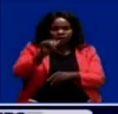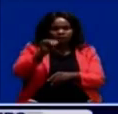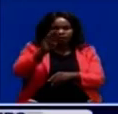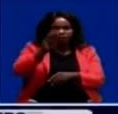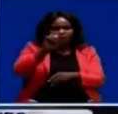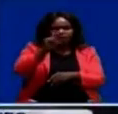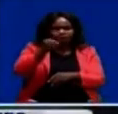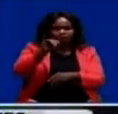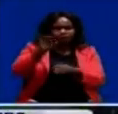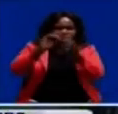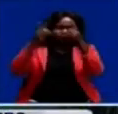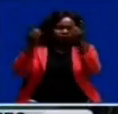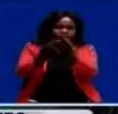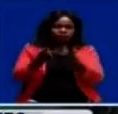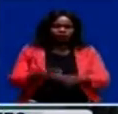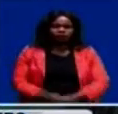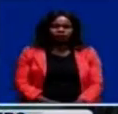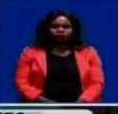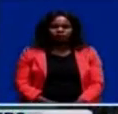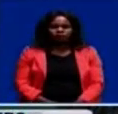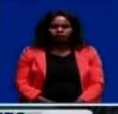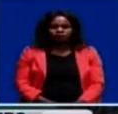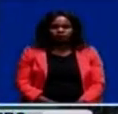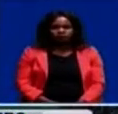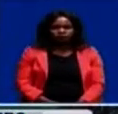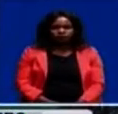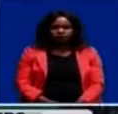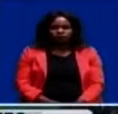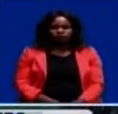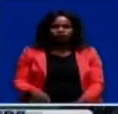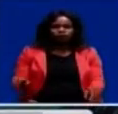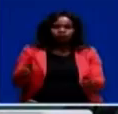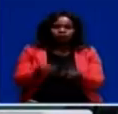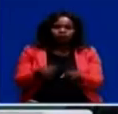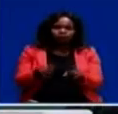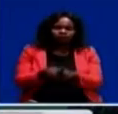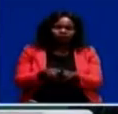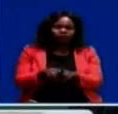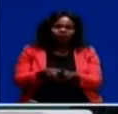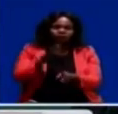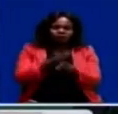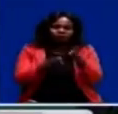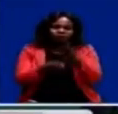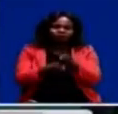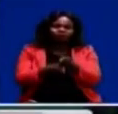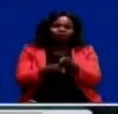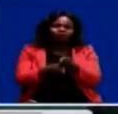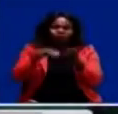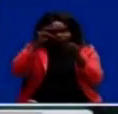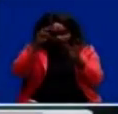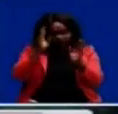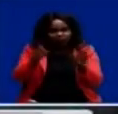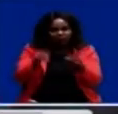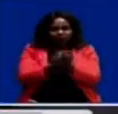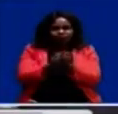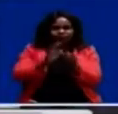They met on a tour of duty. Housing and Infrastructure Development Minister Ronald Chitotela and his gender counterpart, Elizabeth Peary,